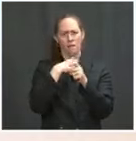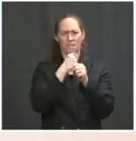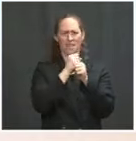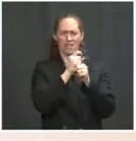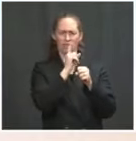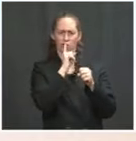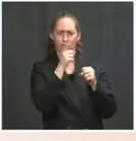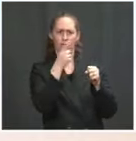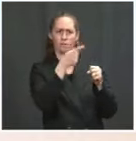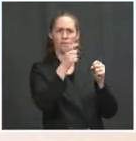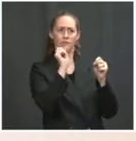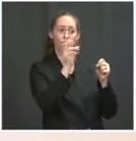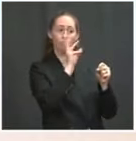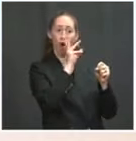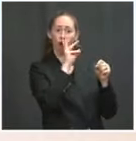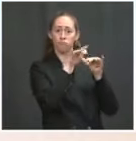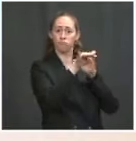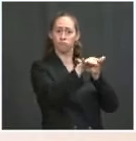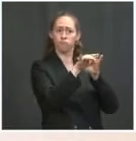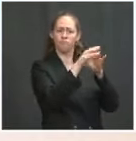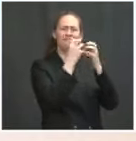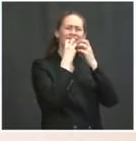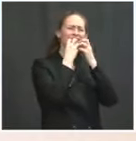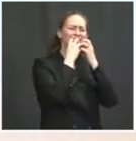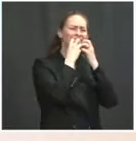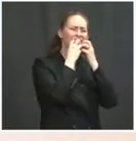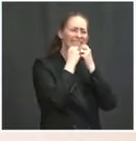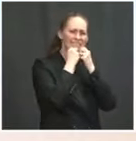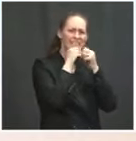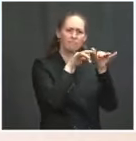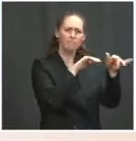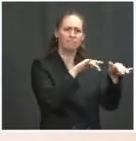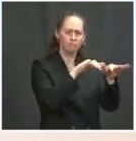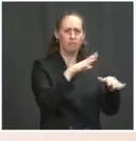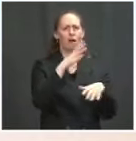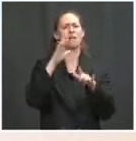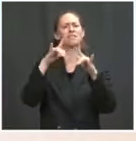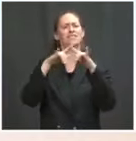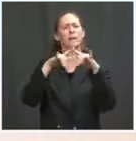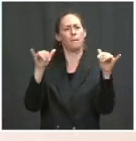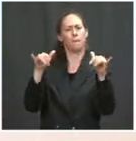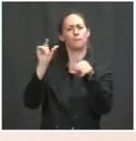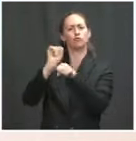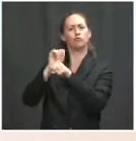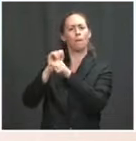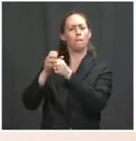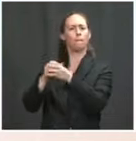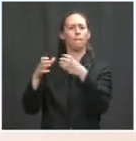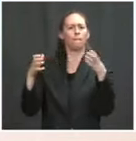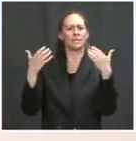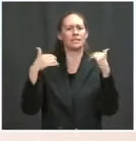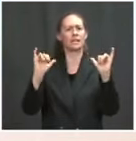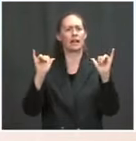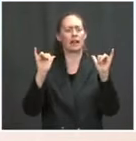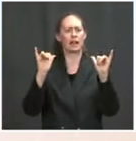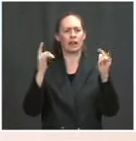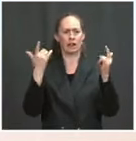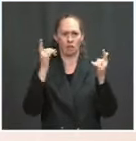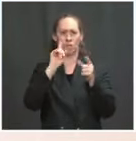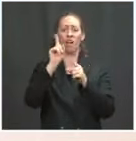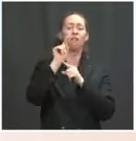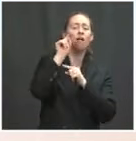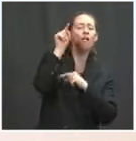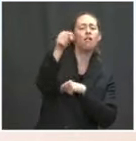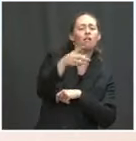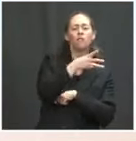and at the same time looking for ways in which job growth, economic growth can take place in rural areas. And that's what we're going to attempt to do.